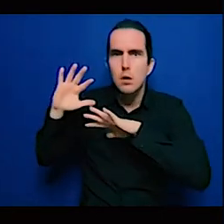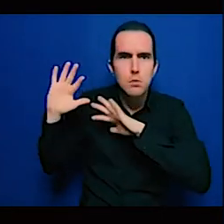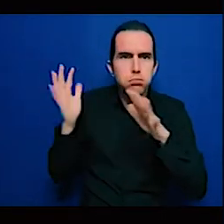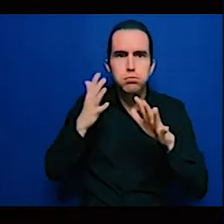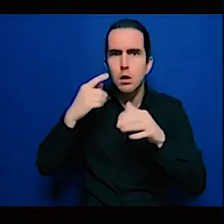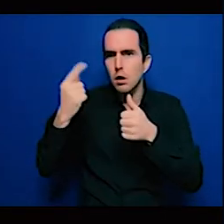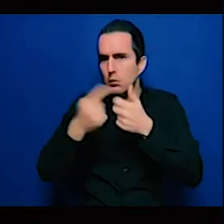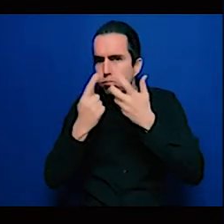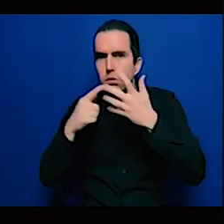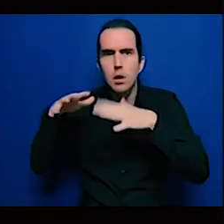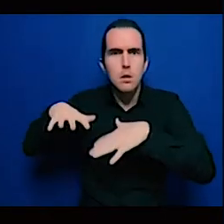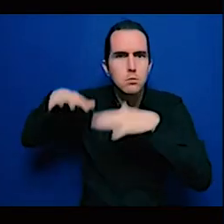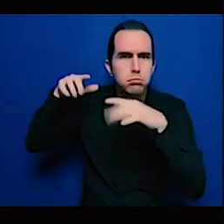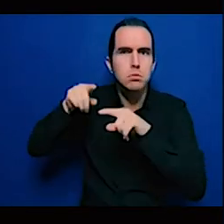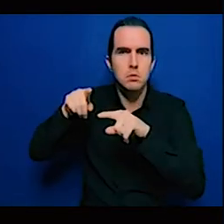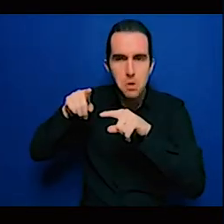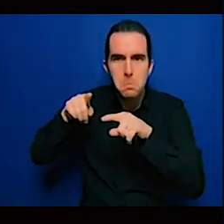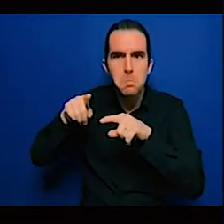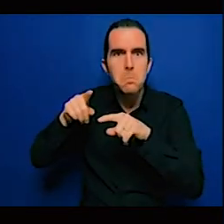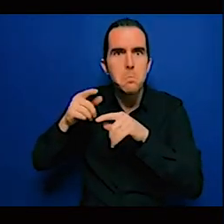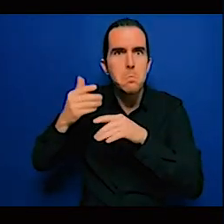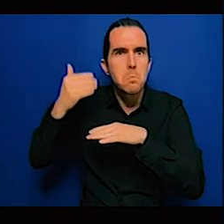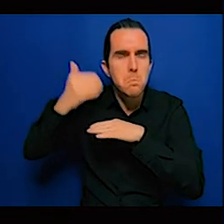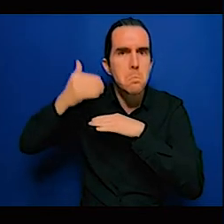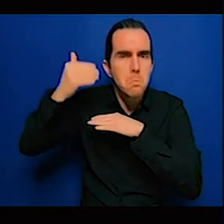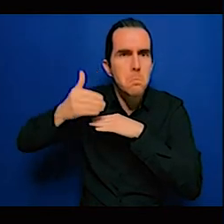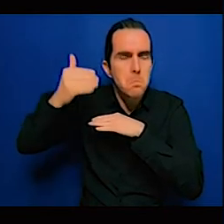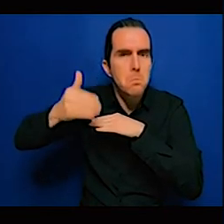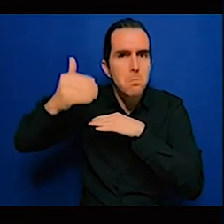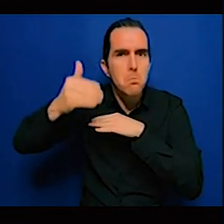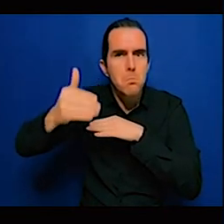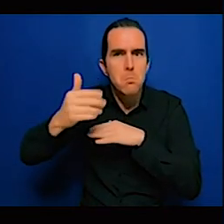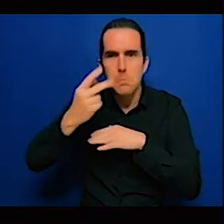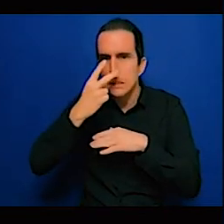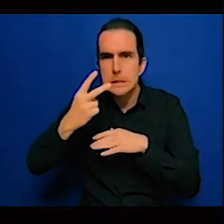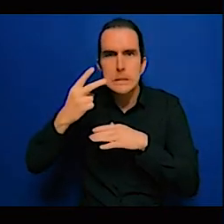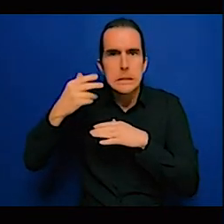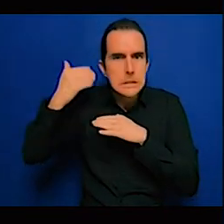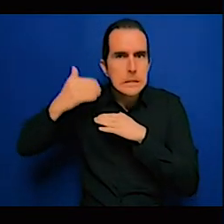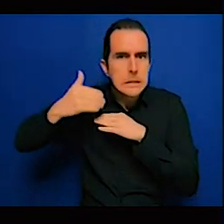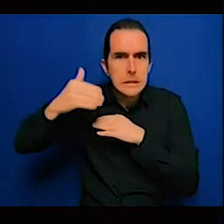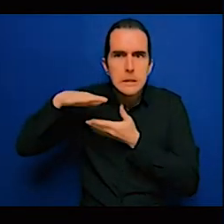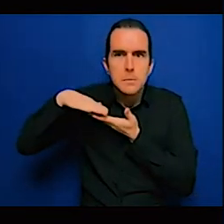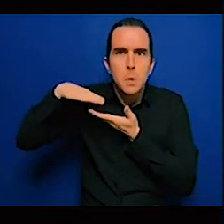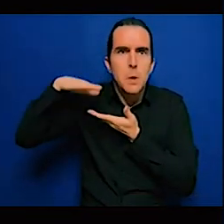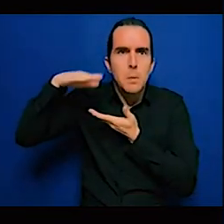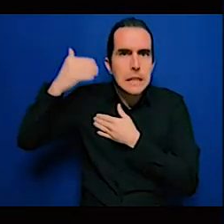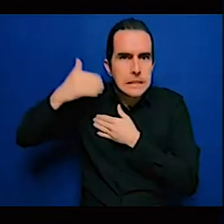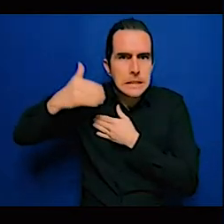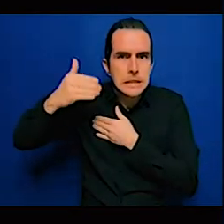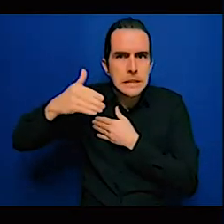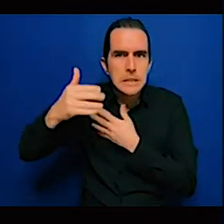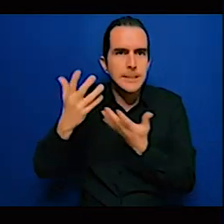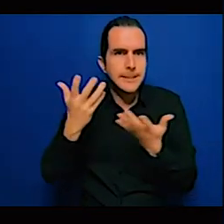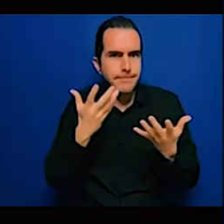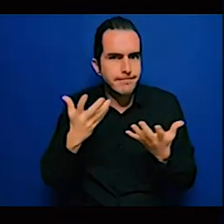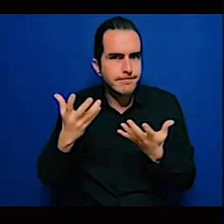factor in climate change, is a very important thing to consider. And we need to emphasize this.